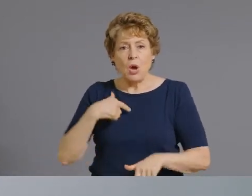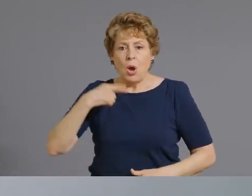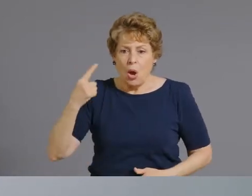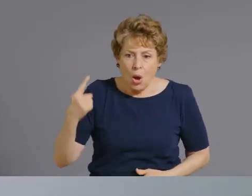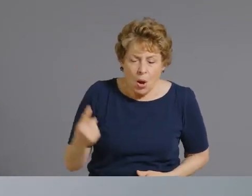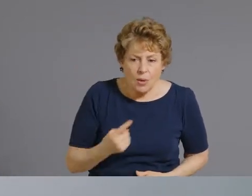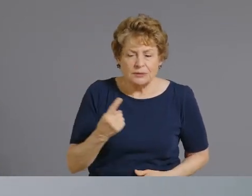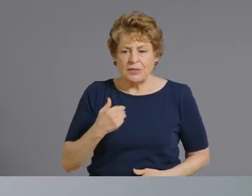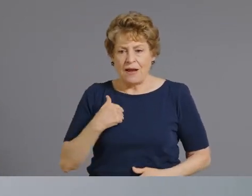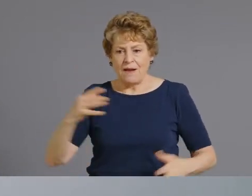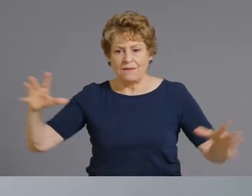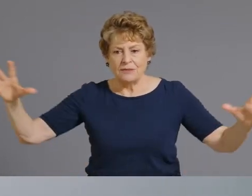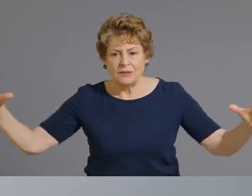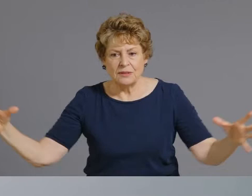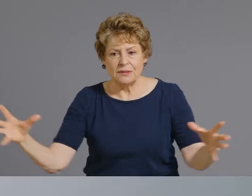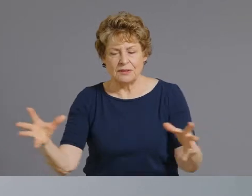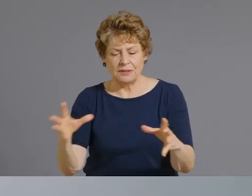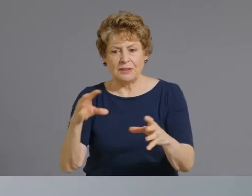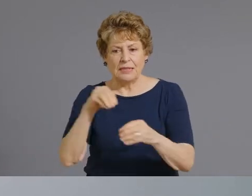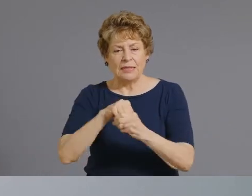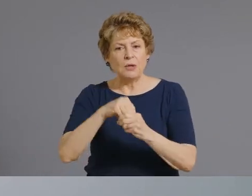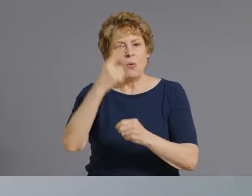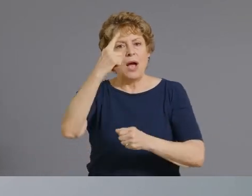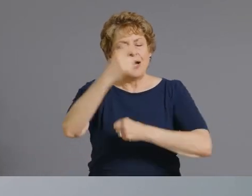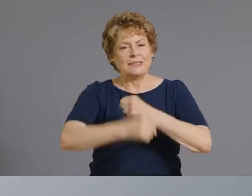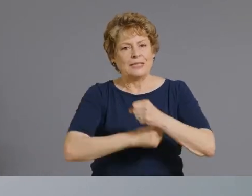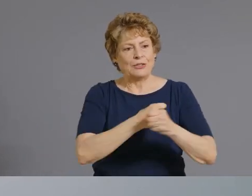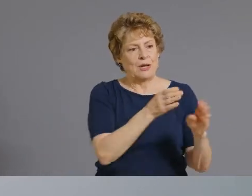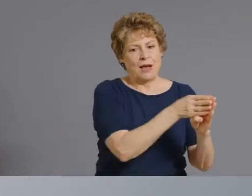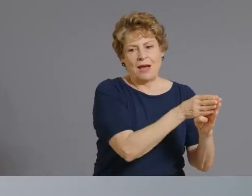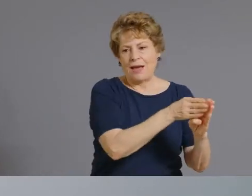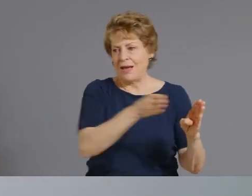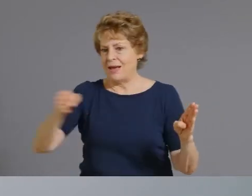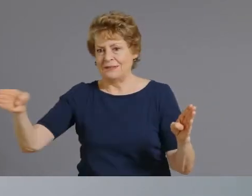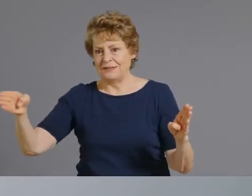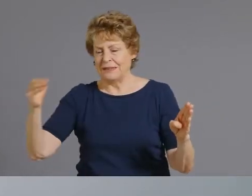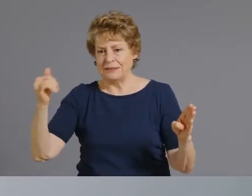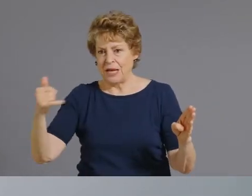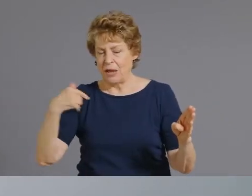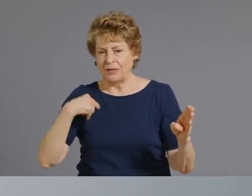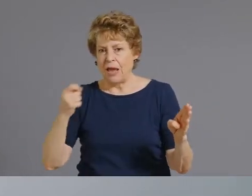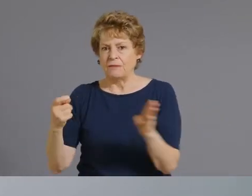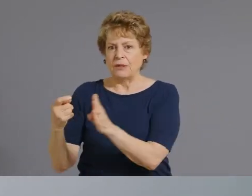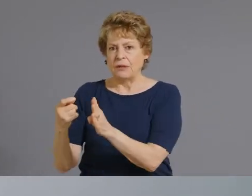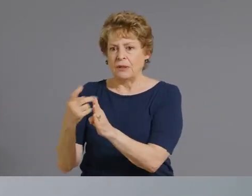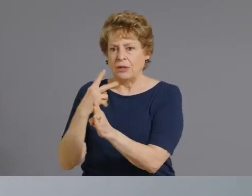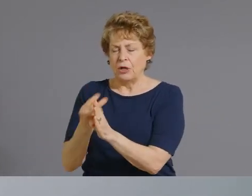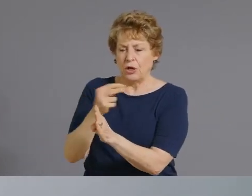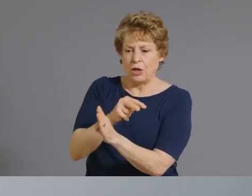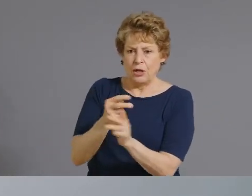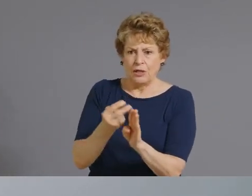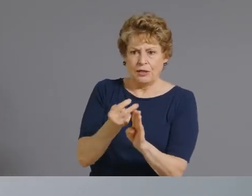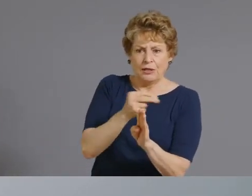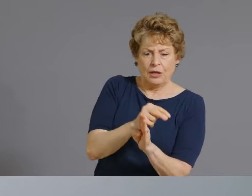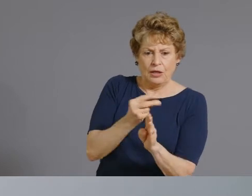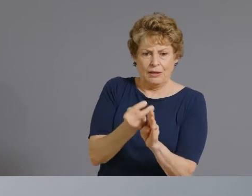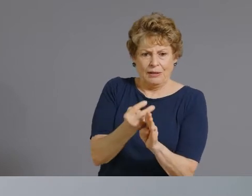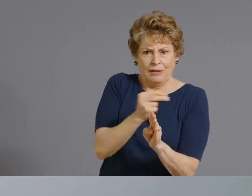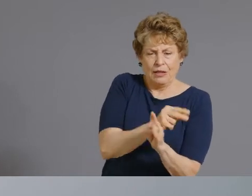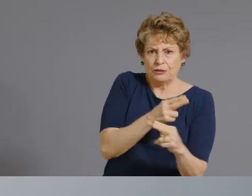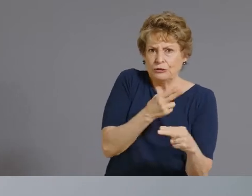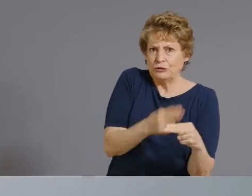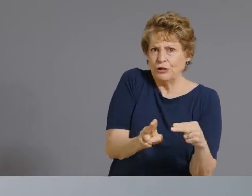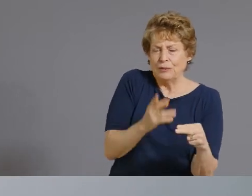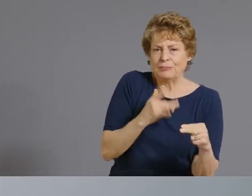past a year has provided some challenges especially when you're looking retrospectively at at the past data but the same similar